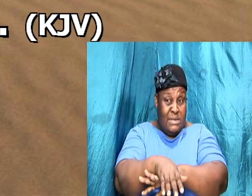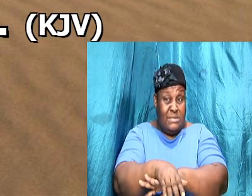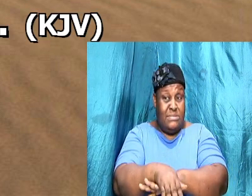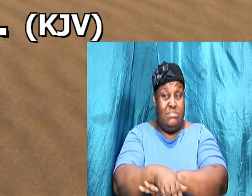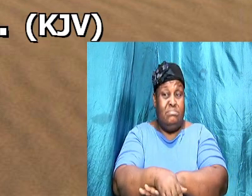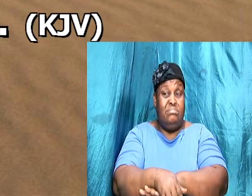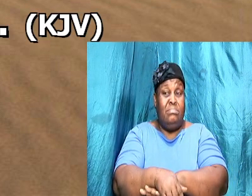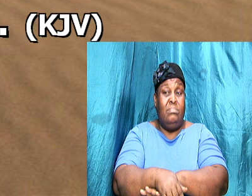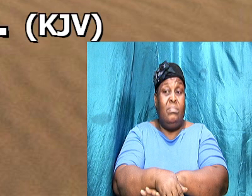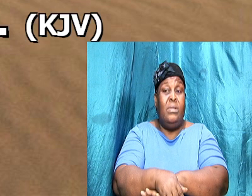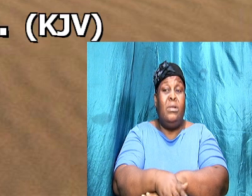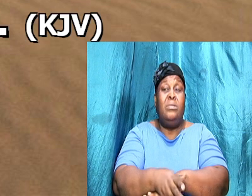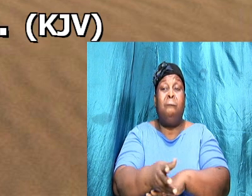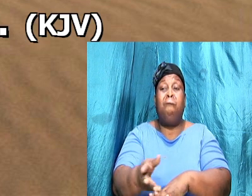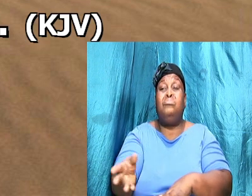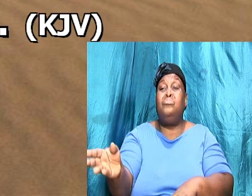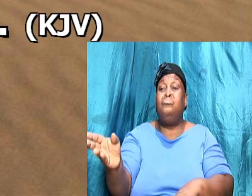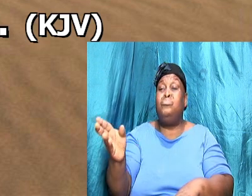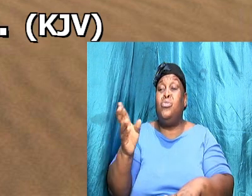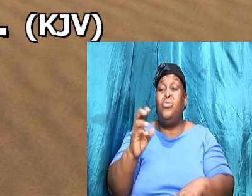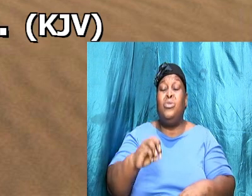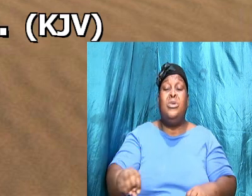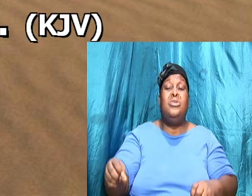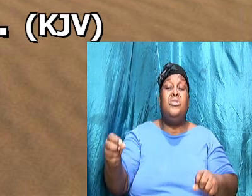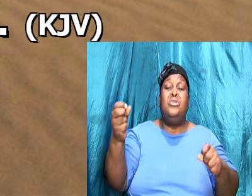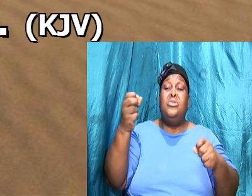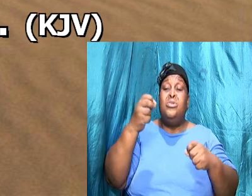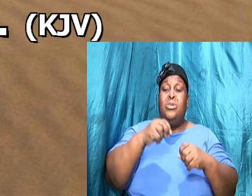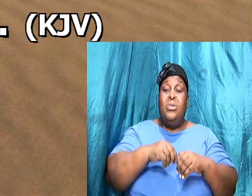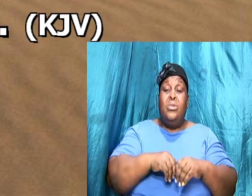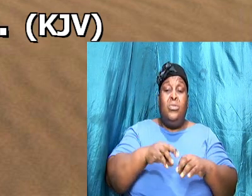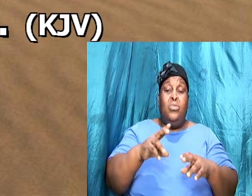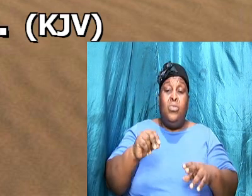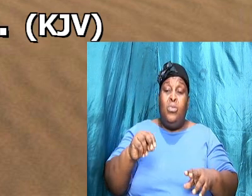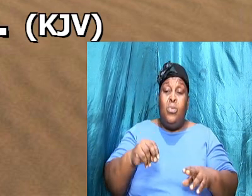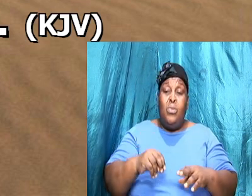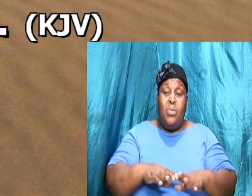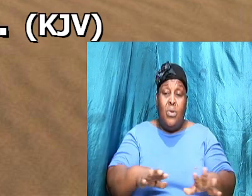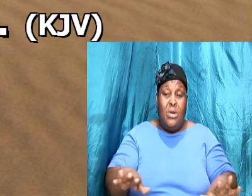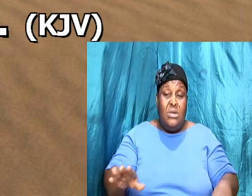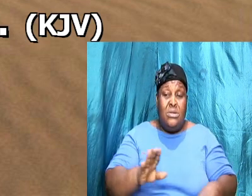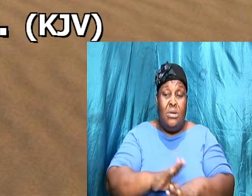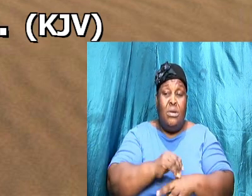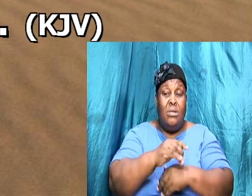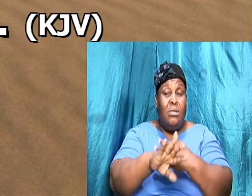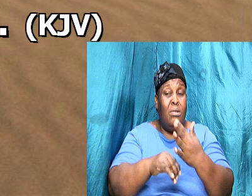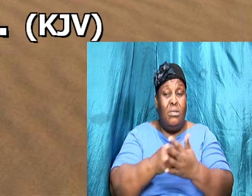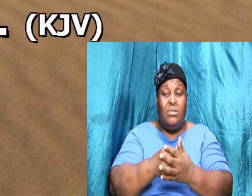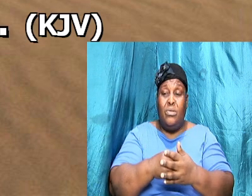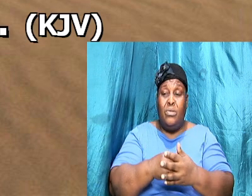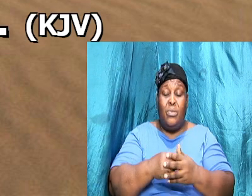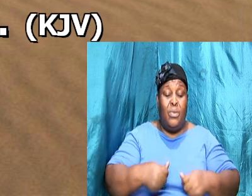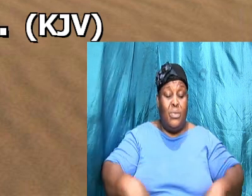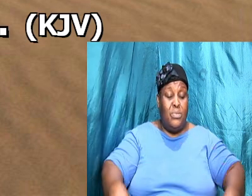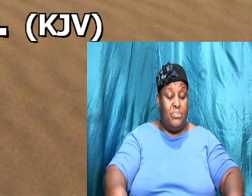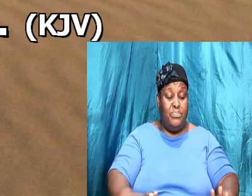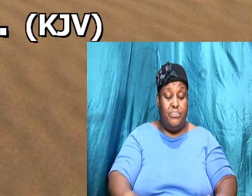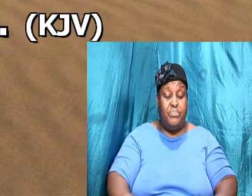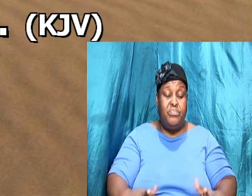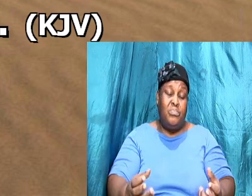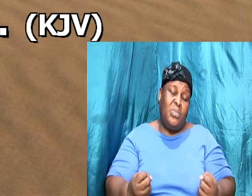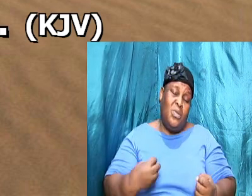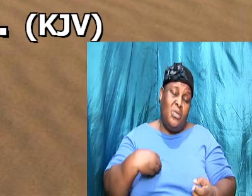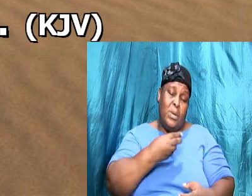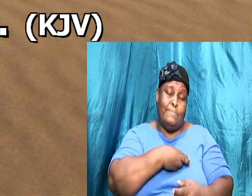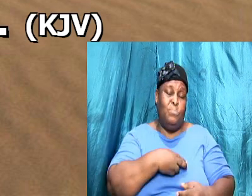and there was dew and all the ground I want us to know brothers and sisters